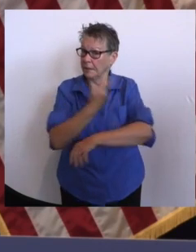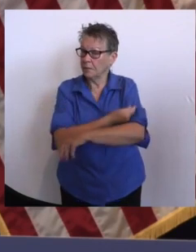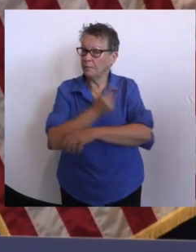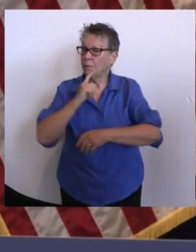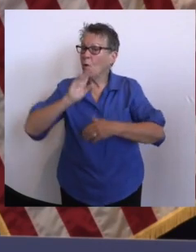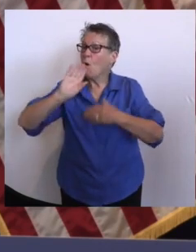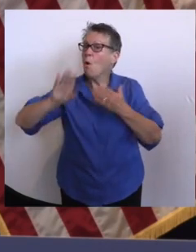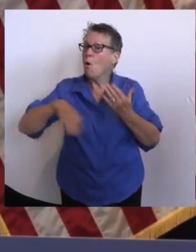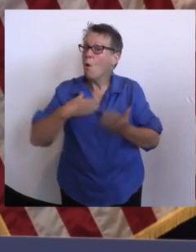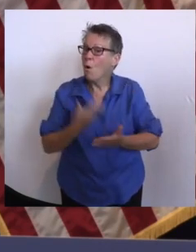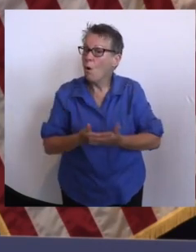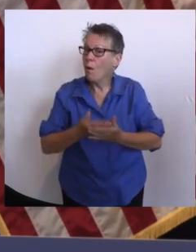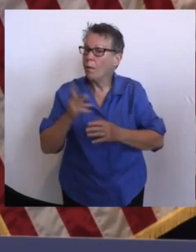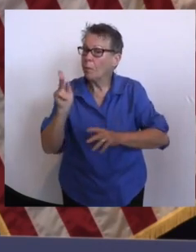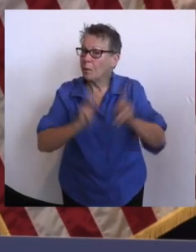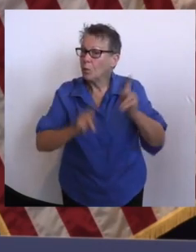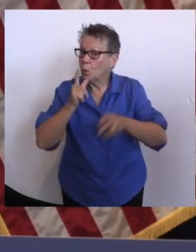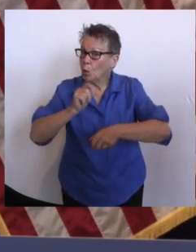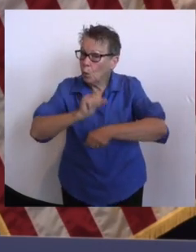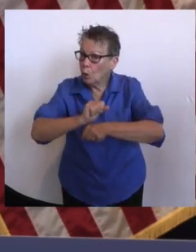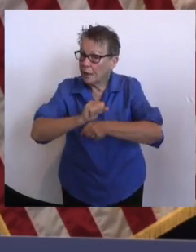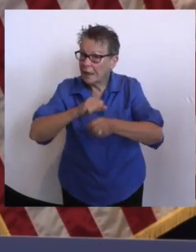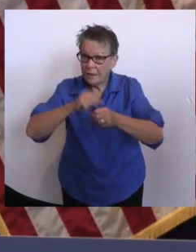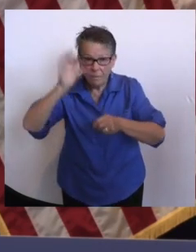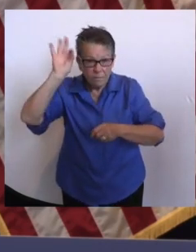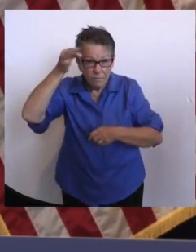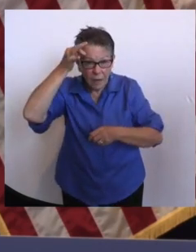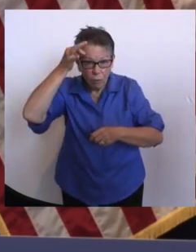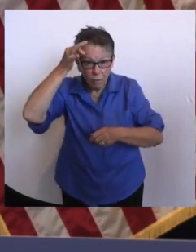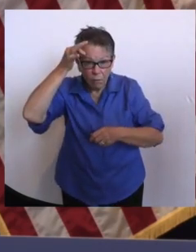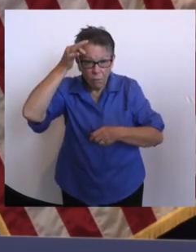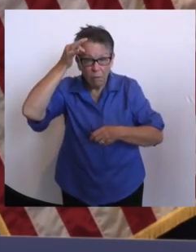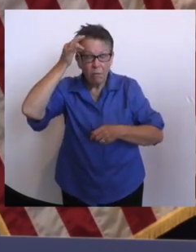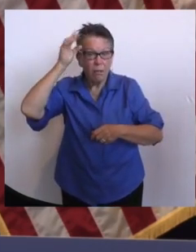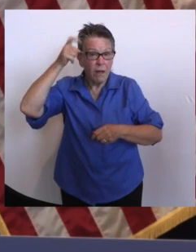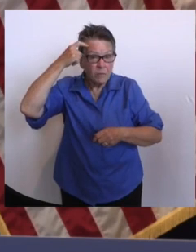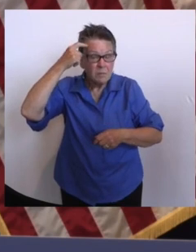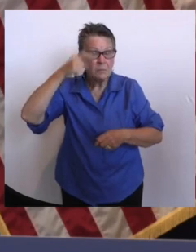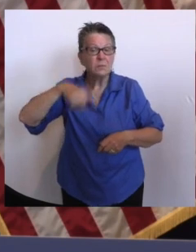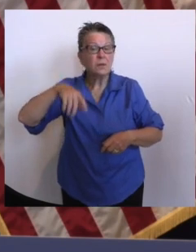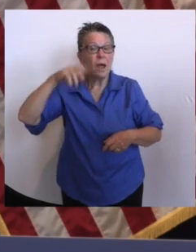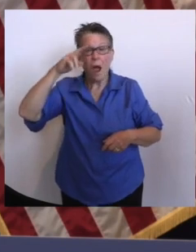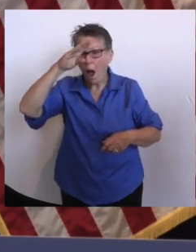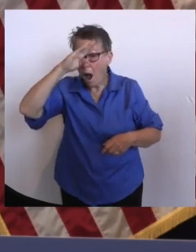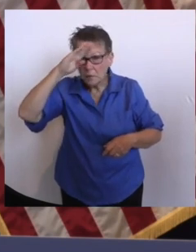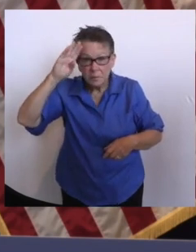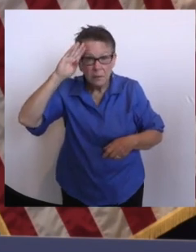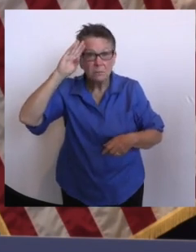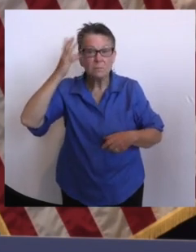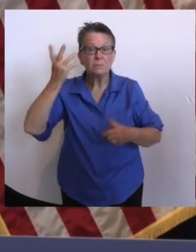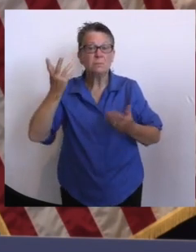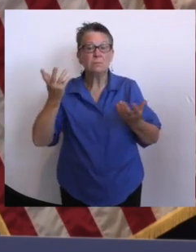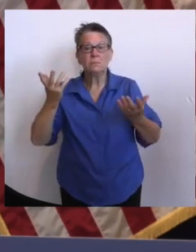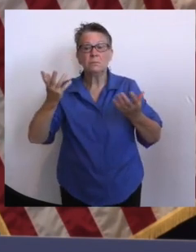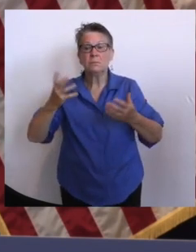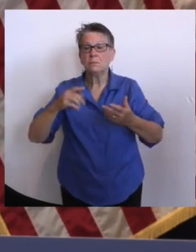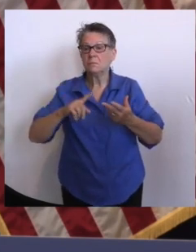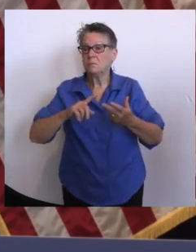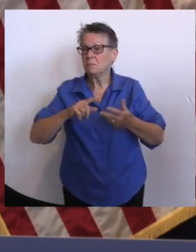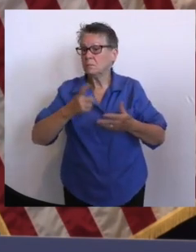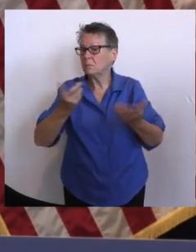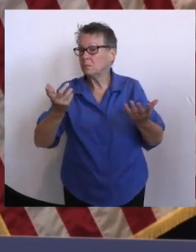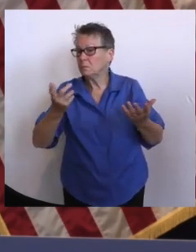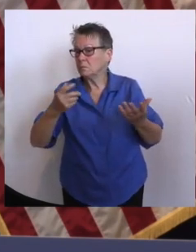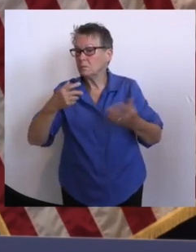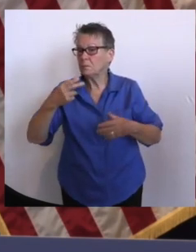hospitals, hospices, home health care, those that participate in the Medicare and Medicaid programs.